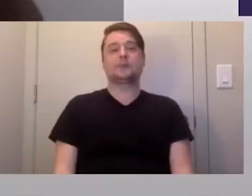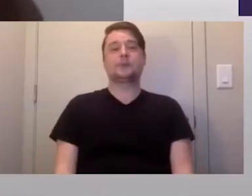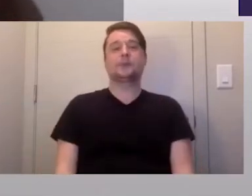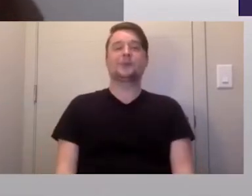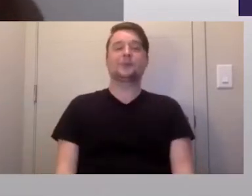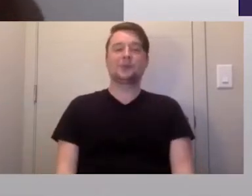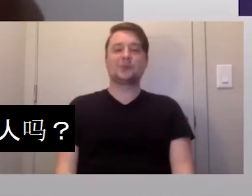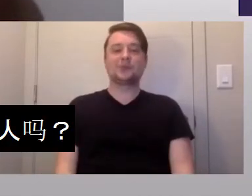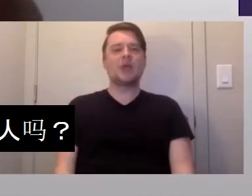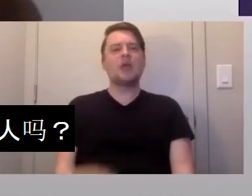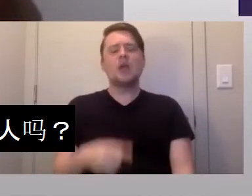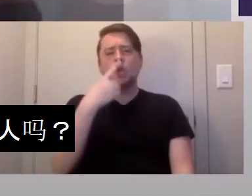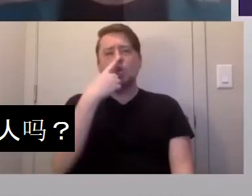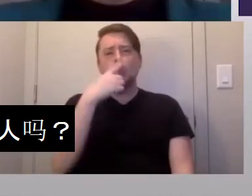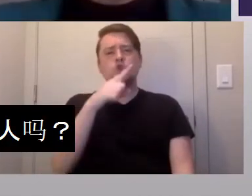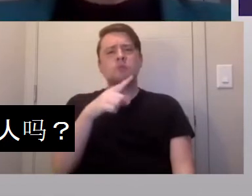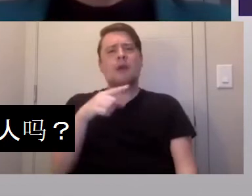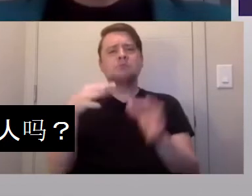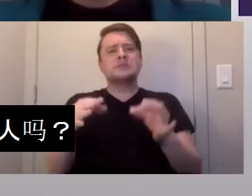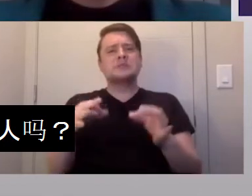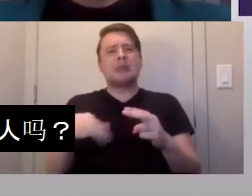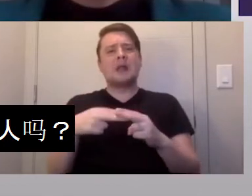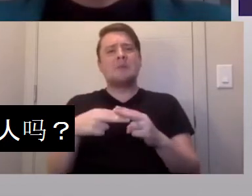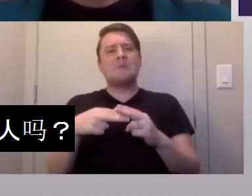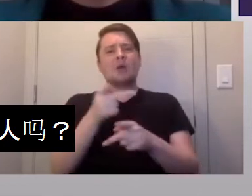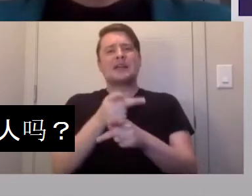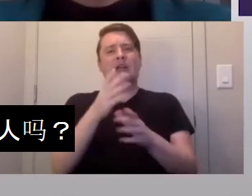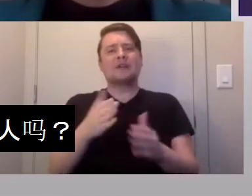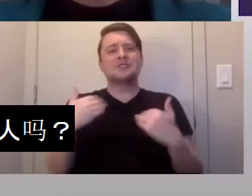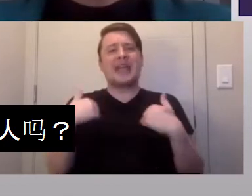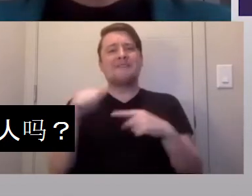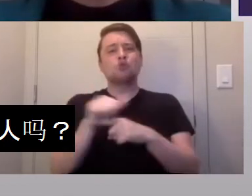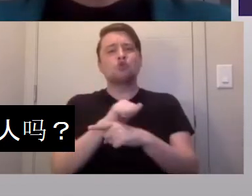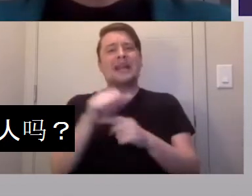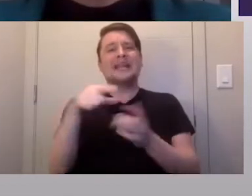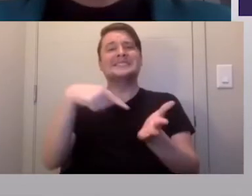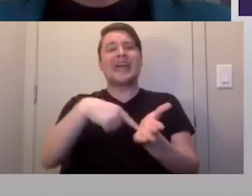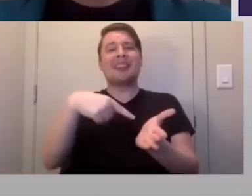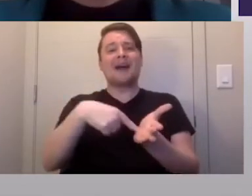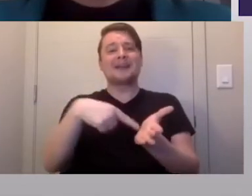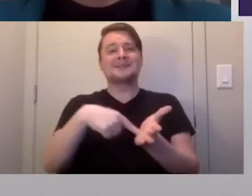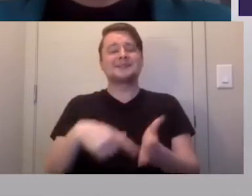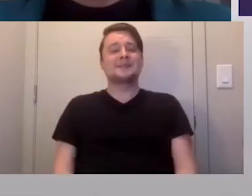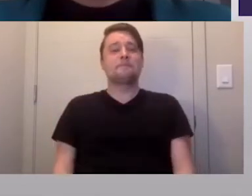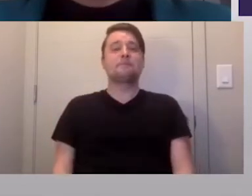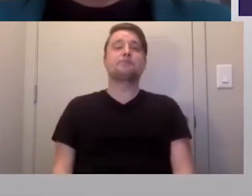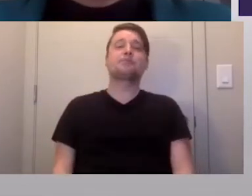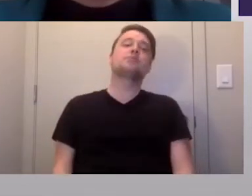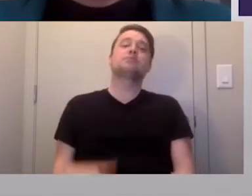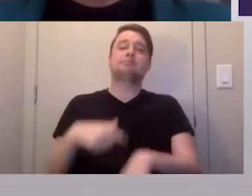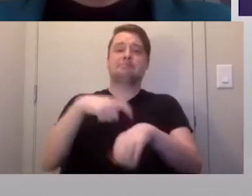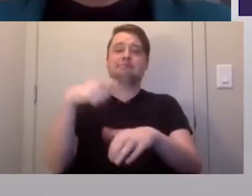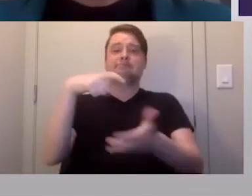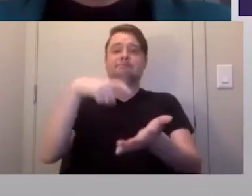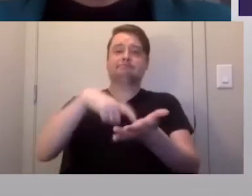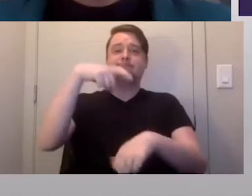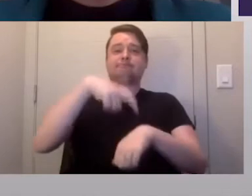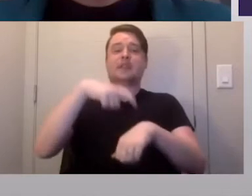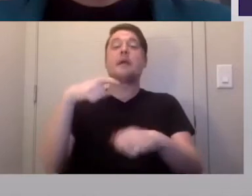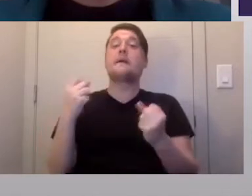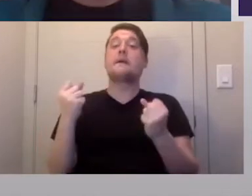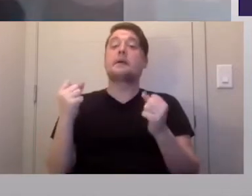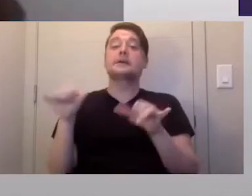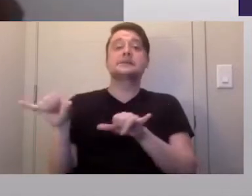Can you talk about caregivers who have training deadlines? Absolutely. So, much like our classroom closures,